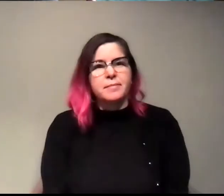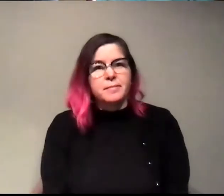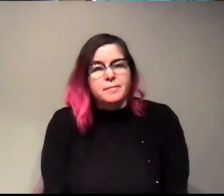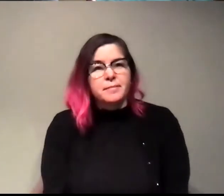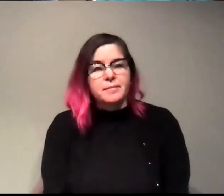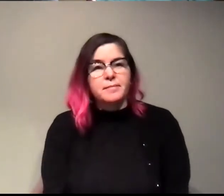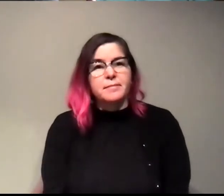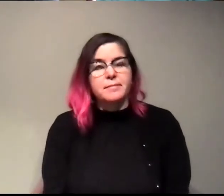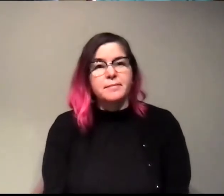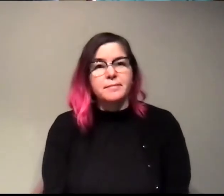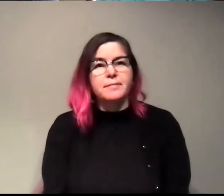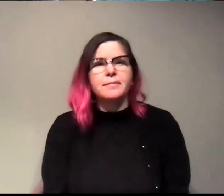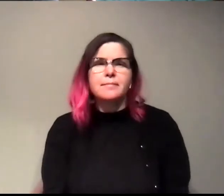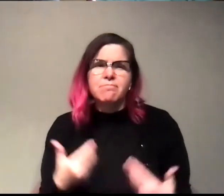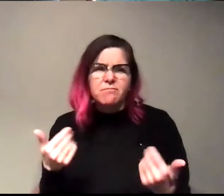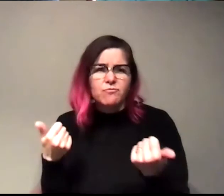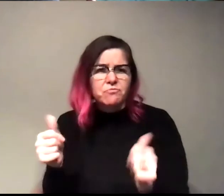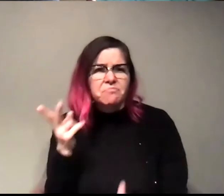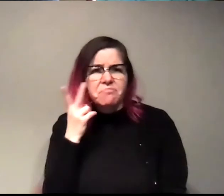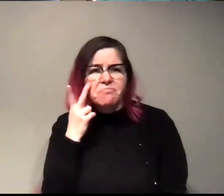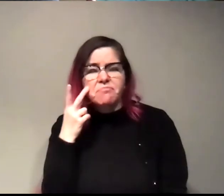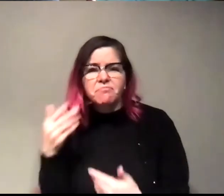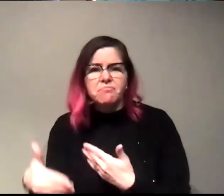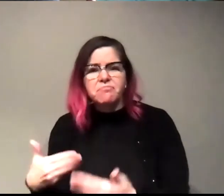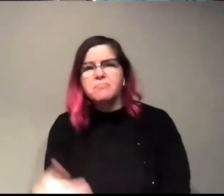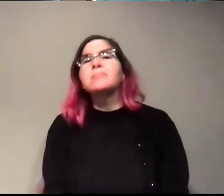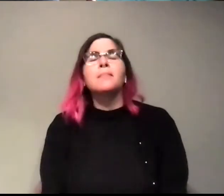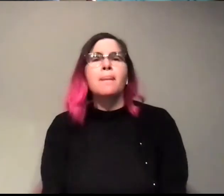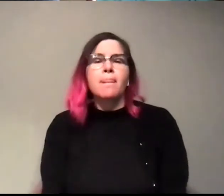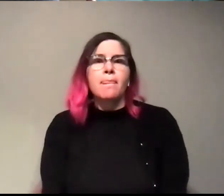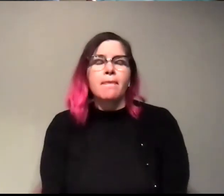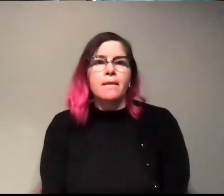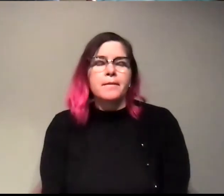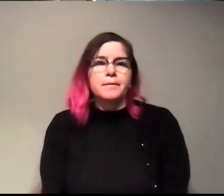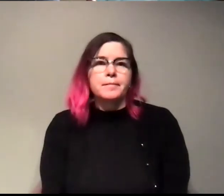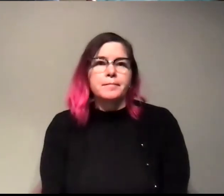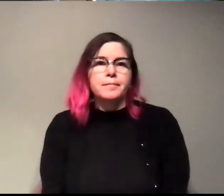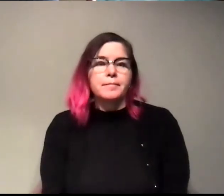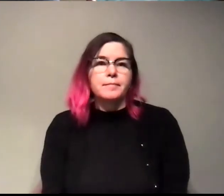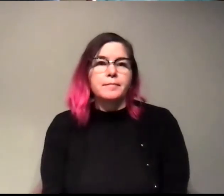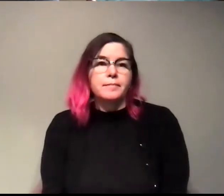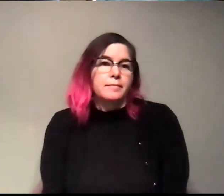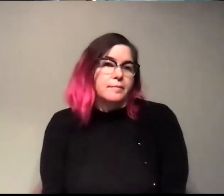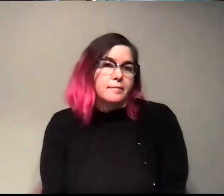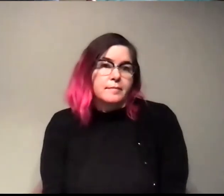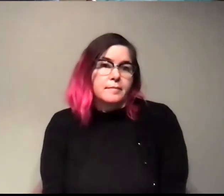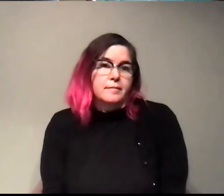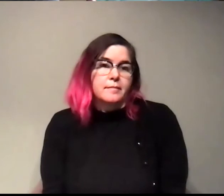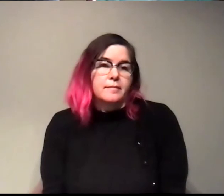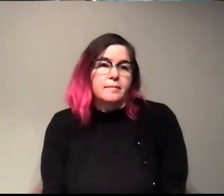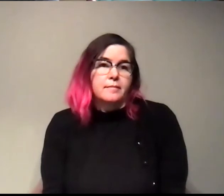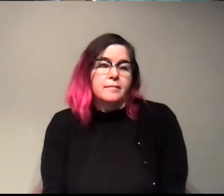but definitely like try it and see how it, see how it goes. Um, because I think, you know, you can't really do anything